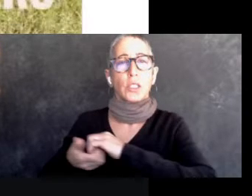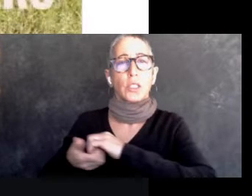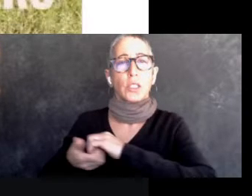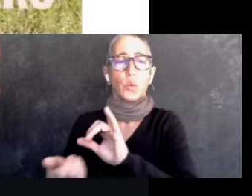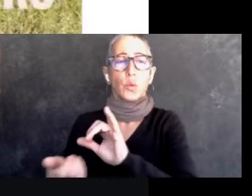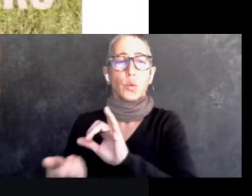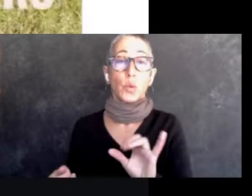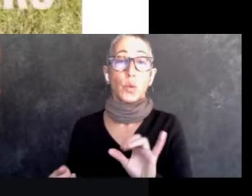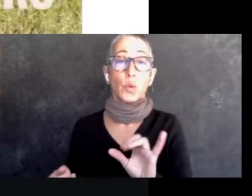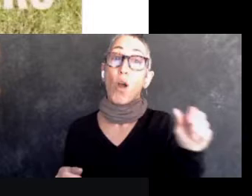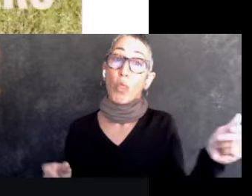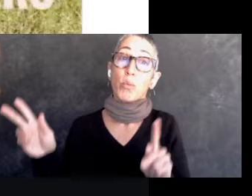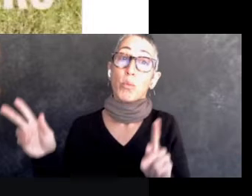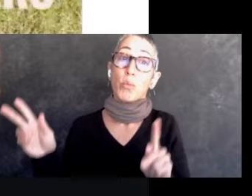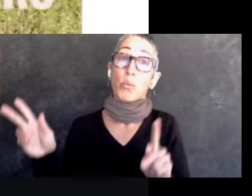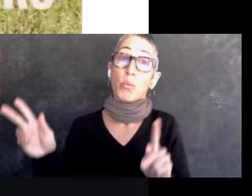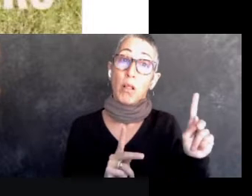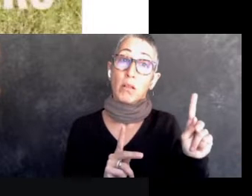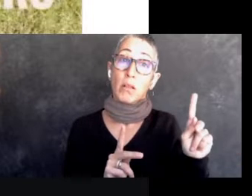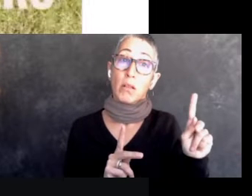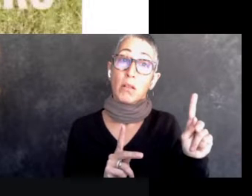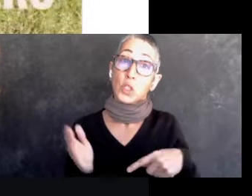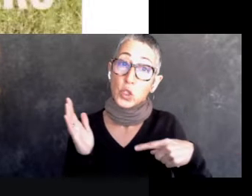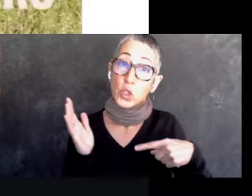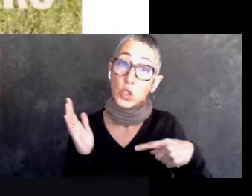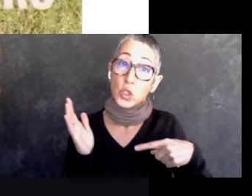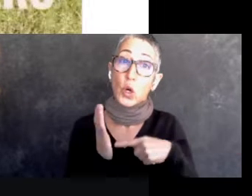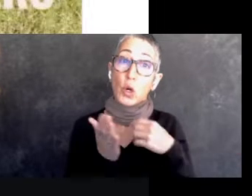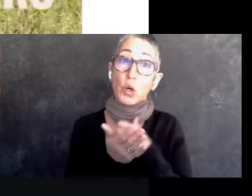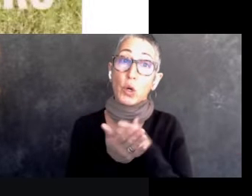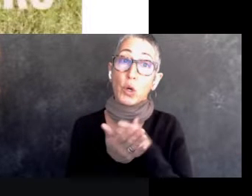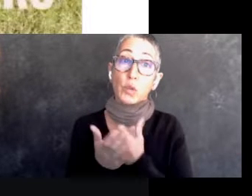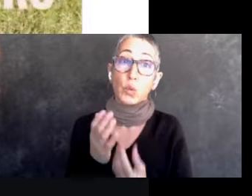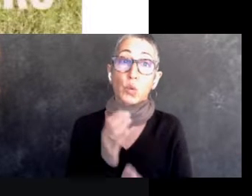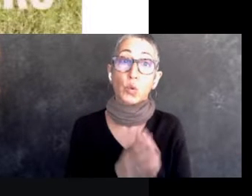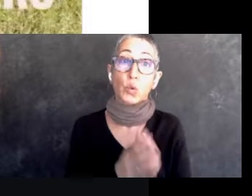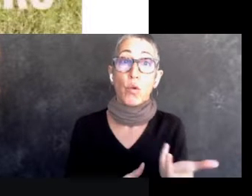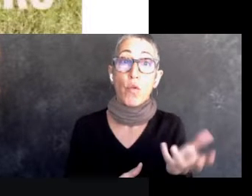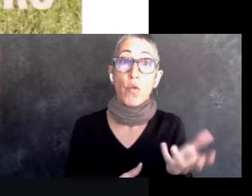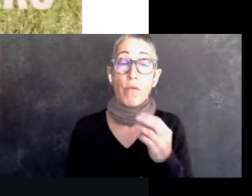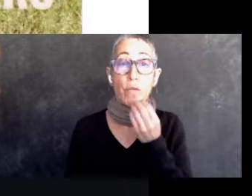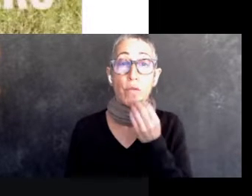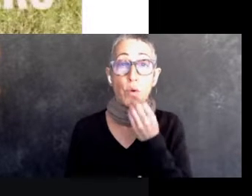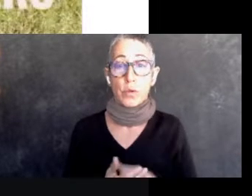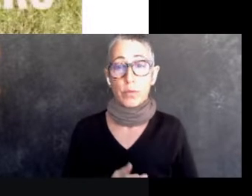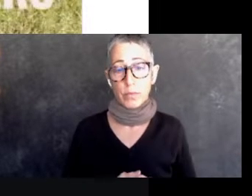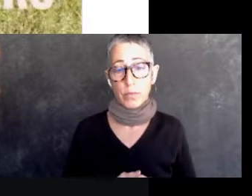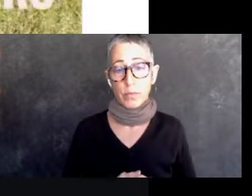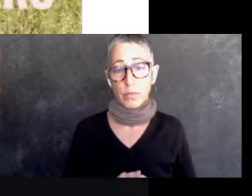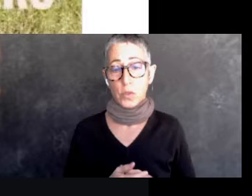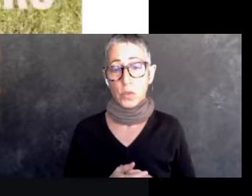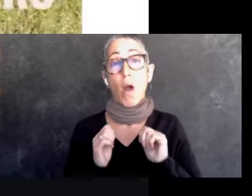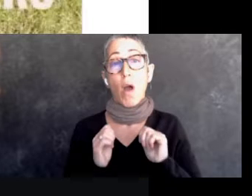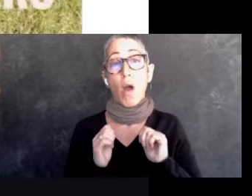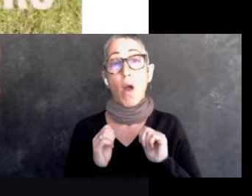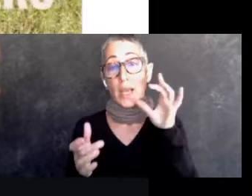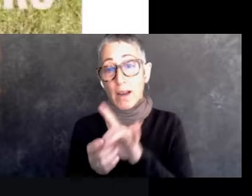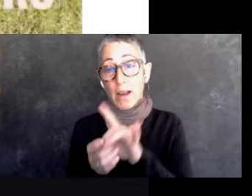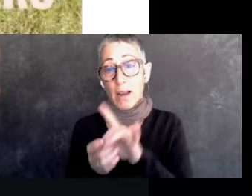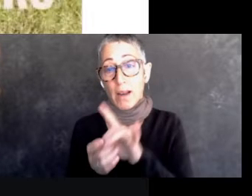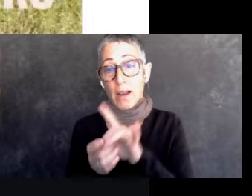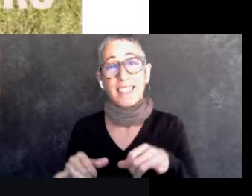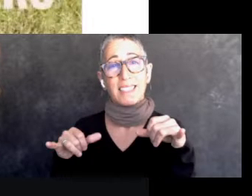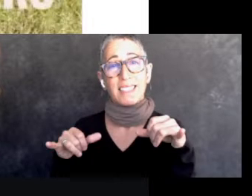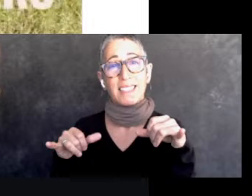be able to learn how to grow their own food. So how do we connect them still intimate this way? We're on the internet,